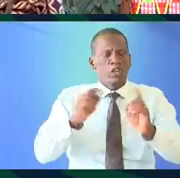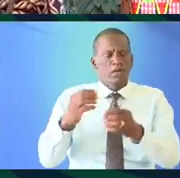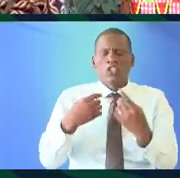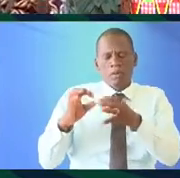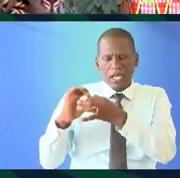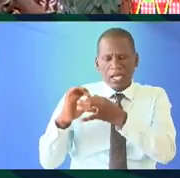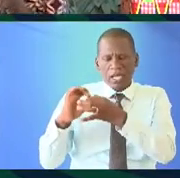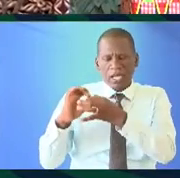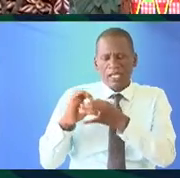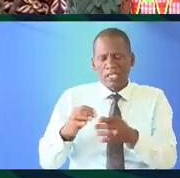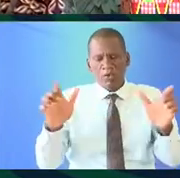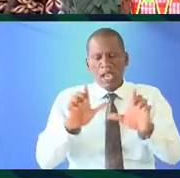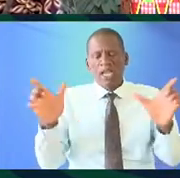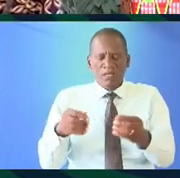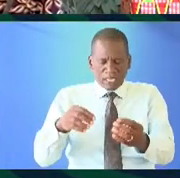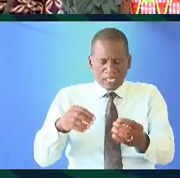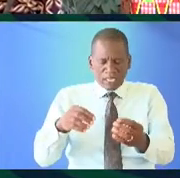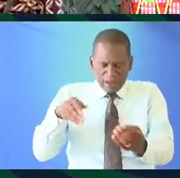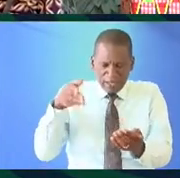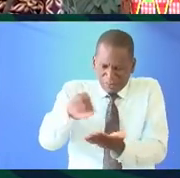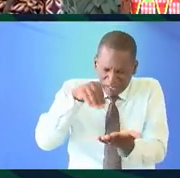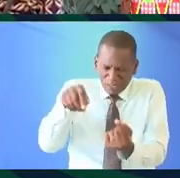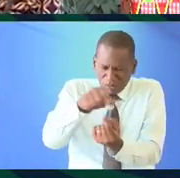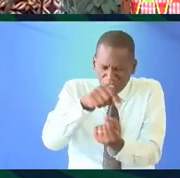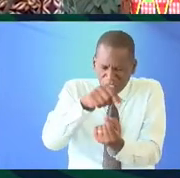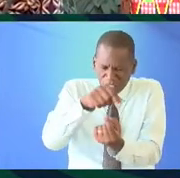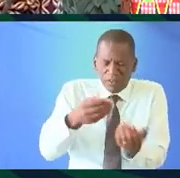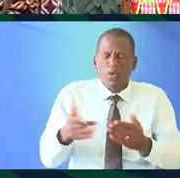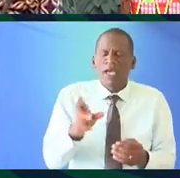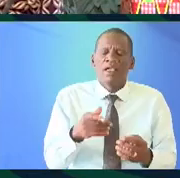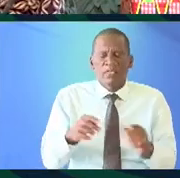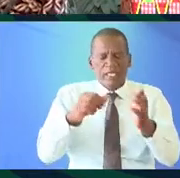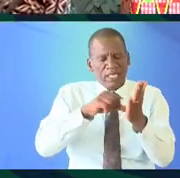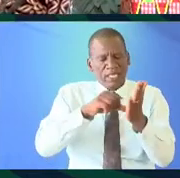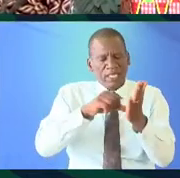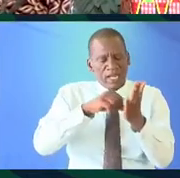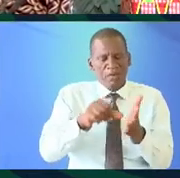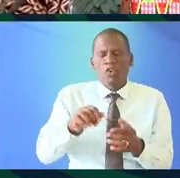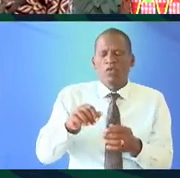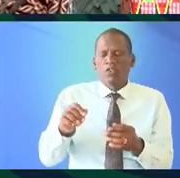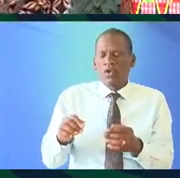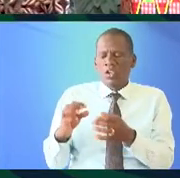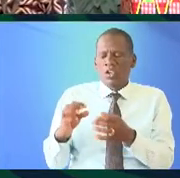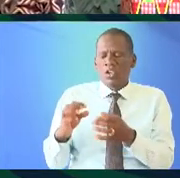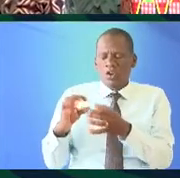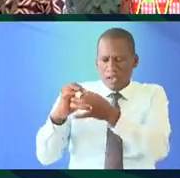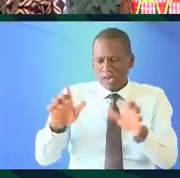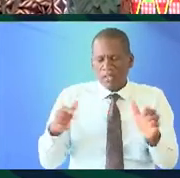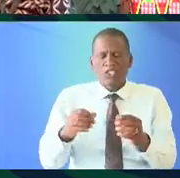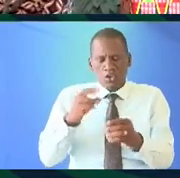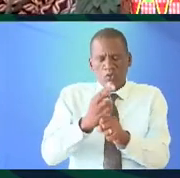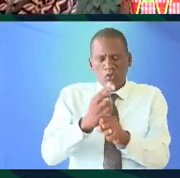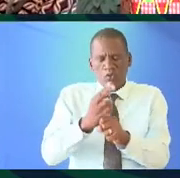languages because languages are indigenous everywhere they are okay so this label of indigenous is a bit problematic because it only applies to